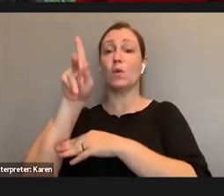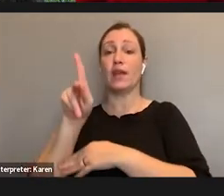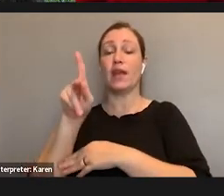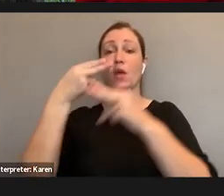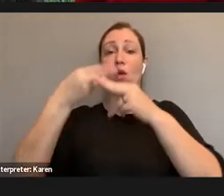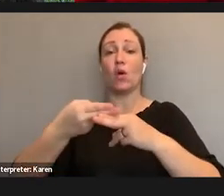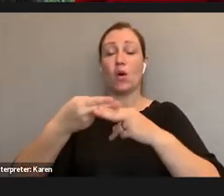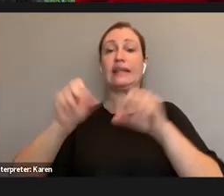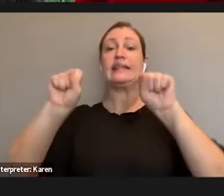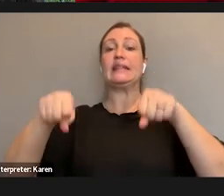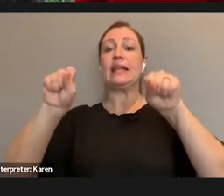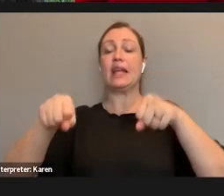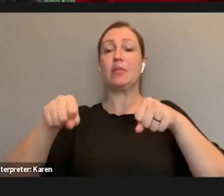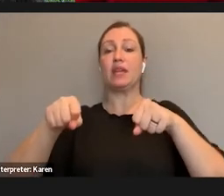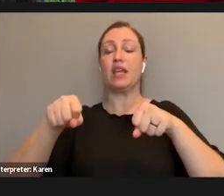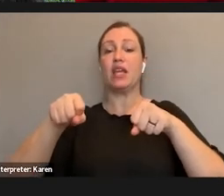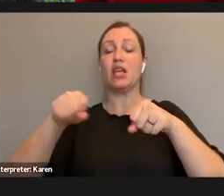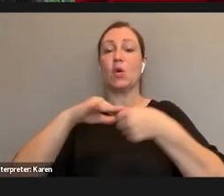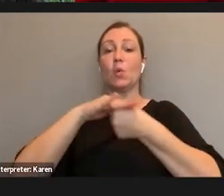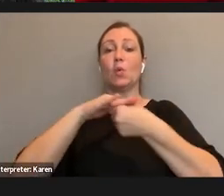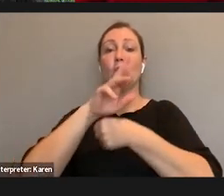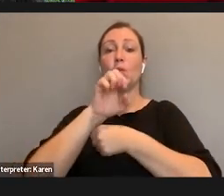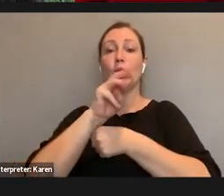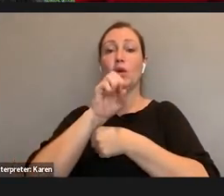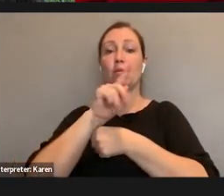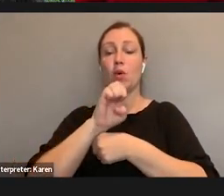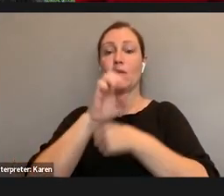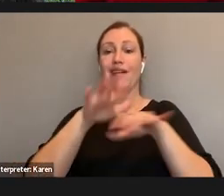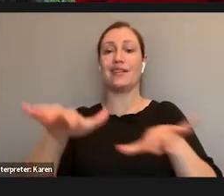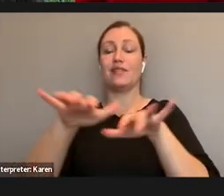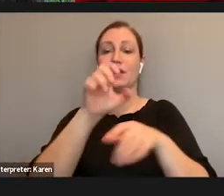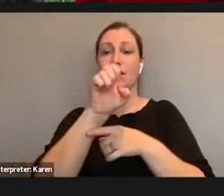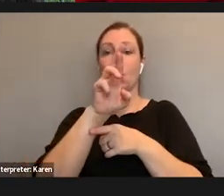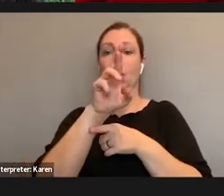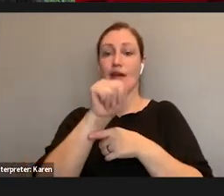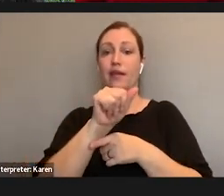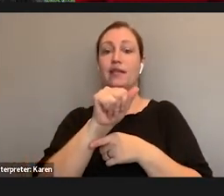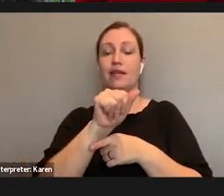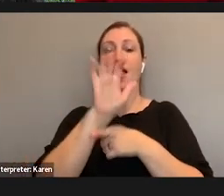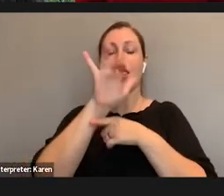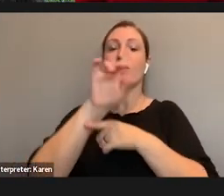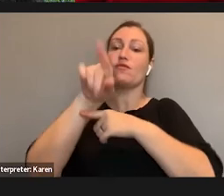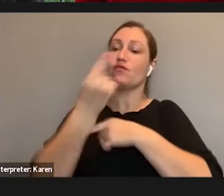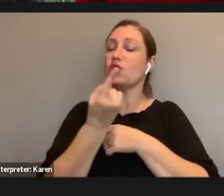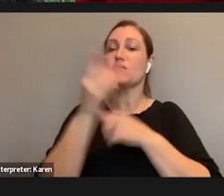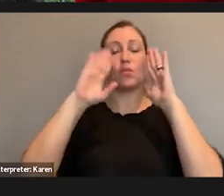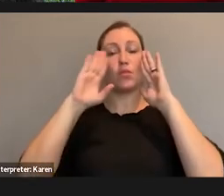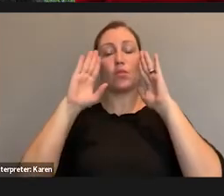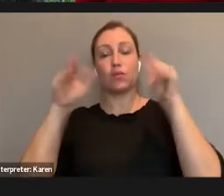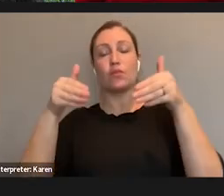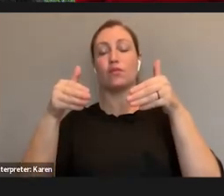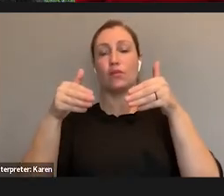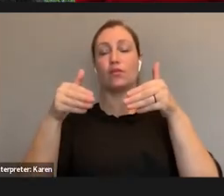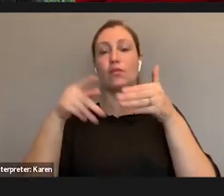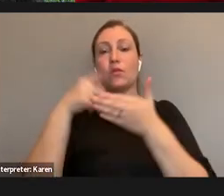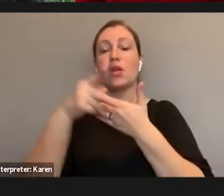Activity. This was one of the first programs that really focused on bringing students